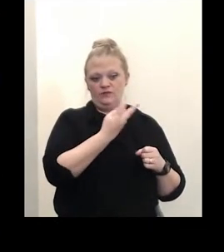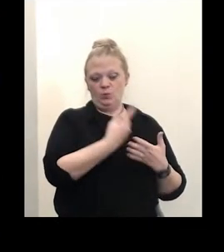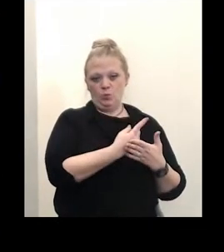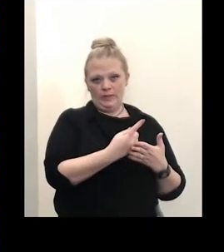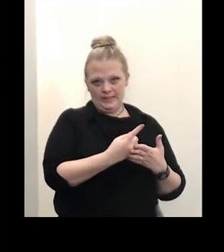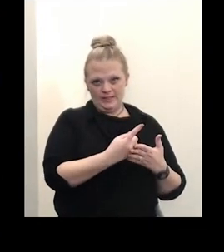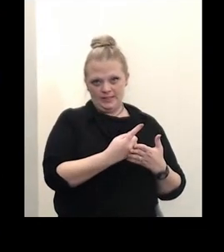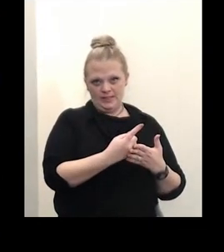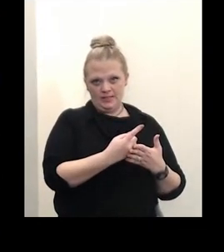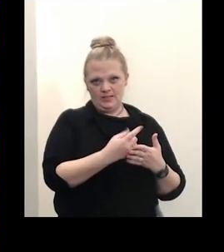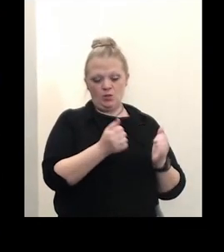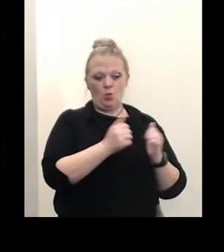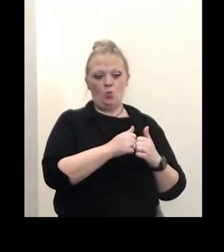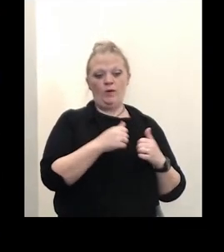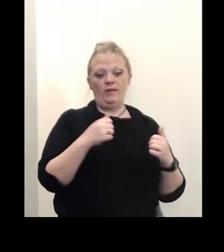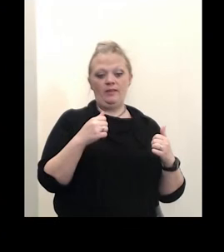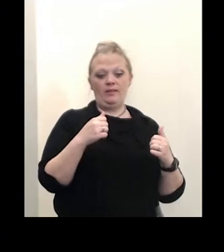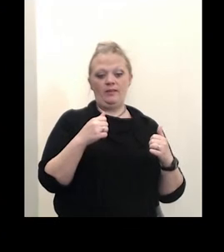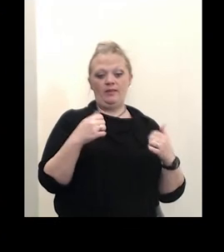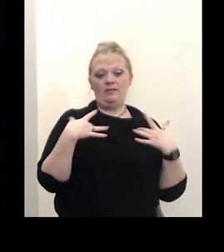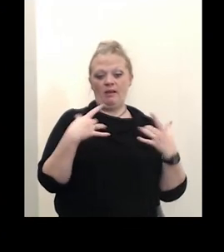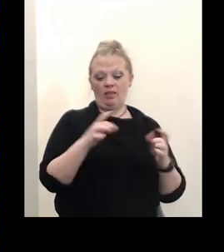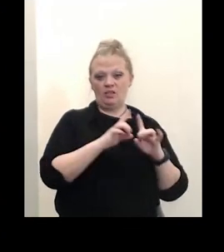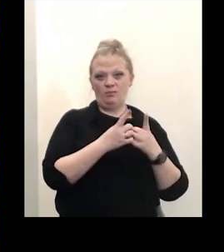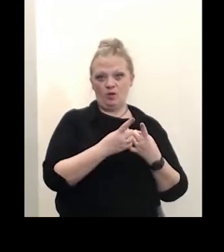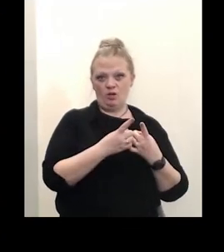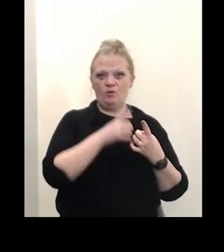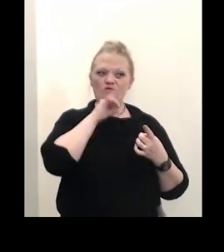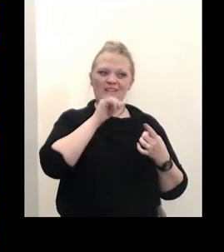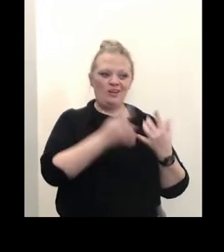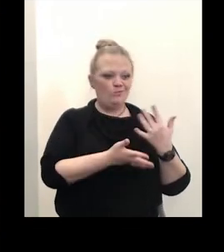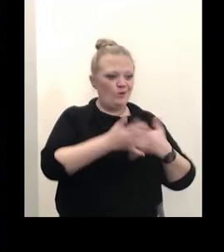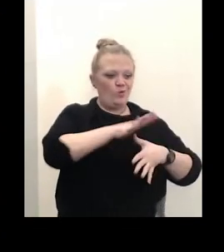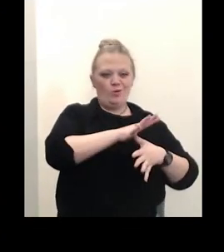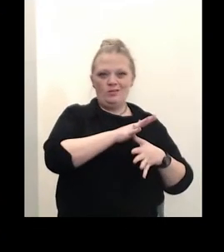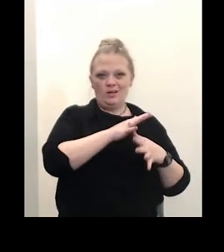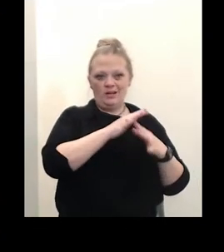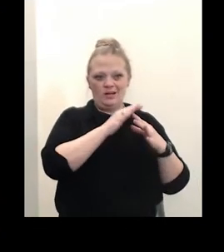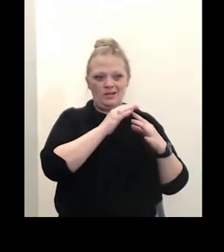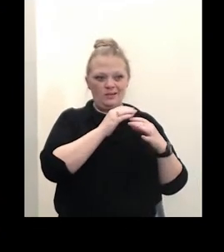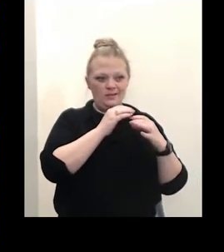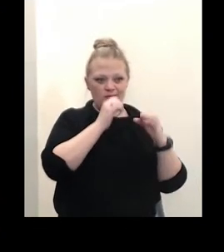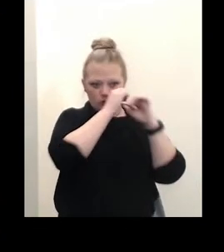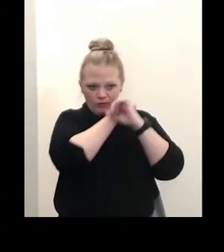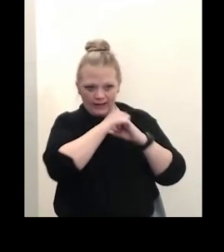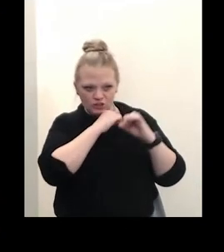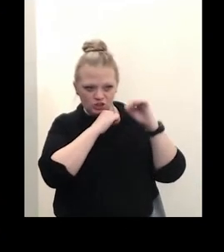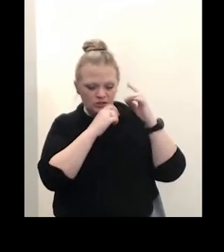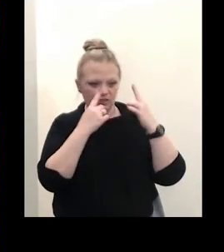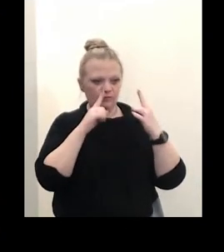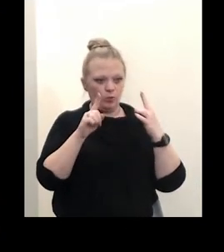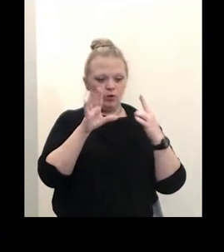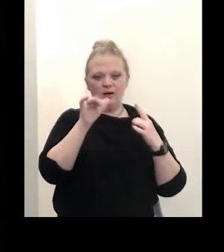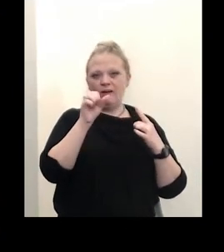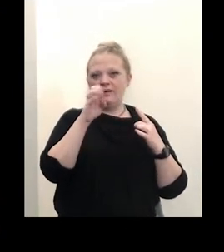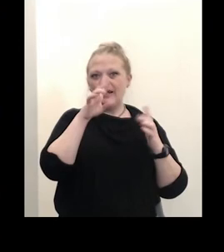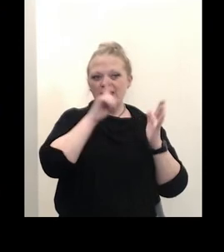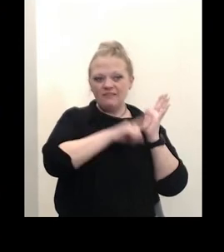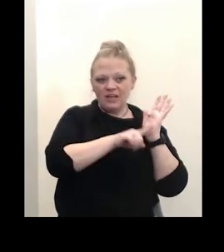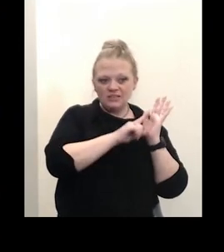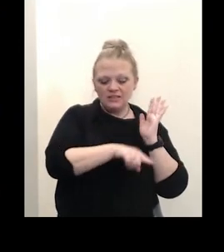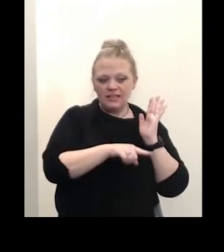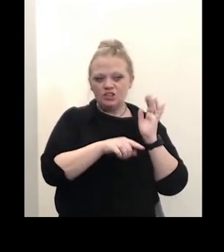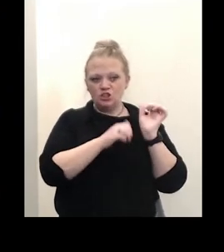the erie county health department we've really had to prioritize our strategy in terms of case investigation and contact tracing